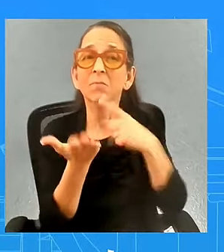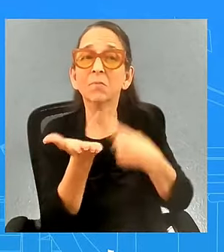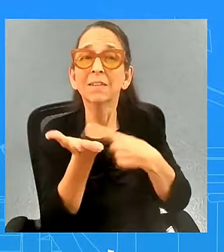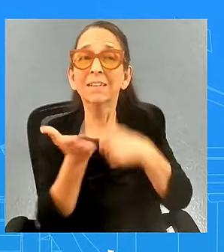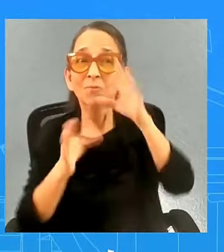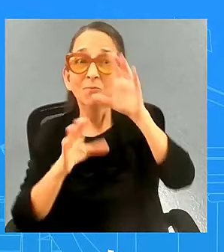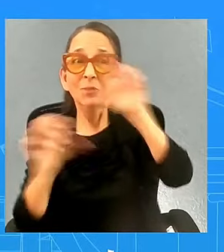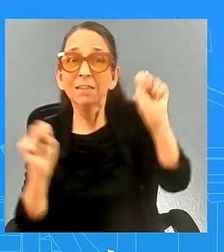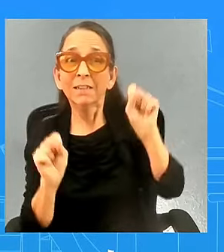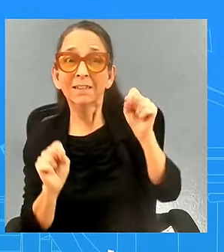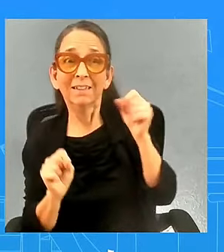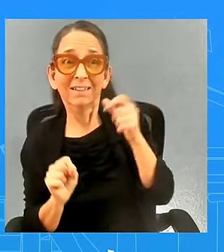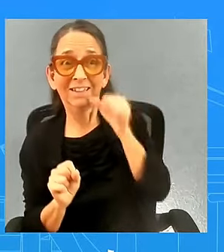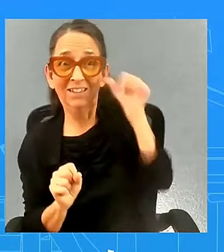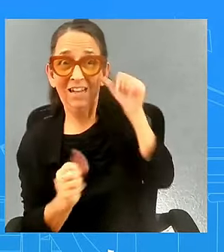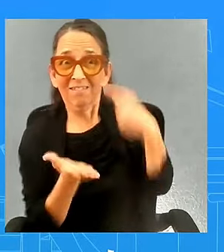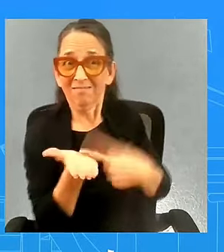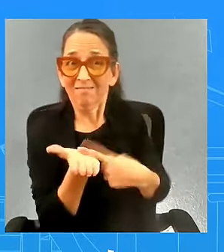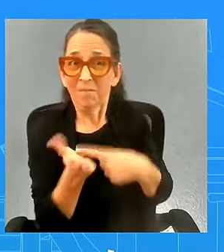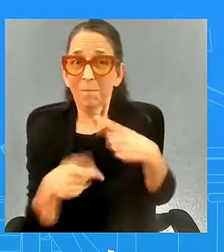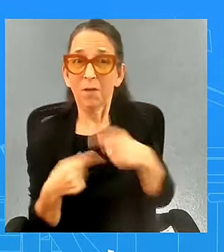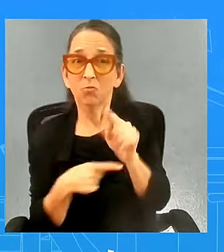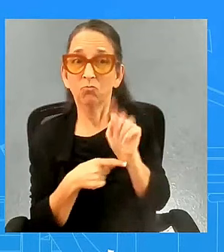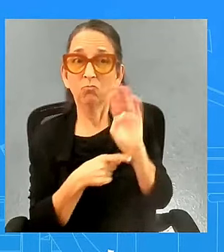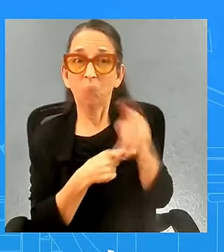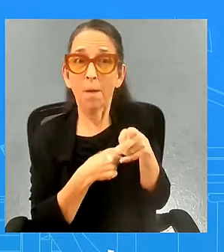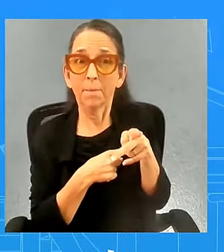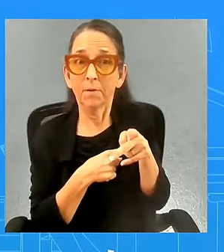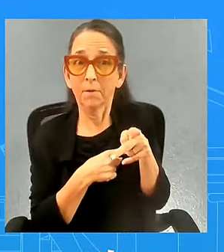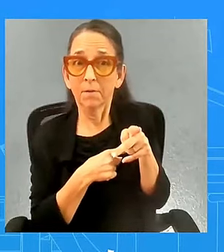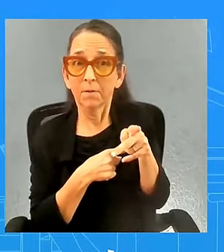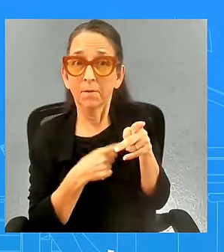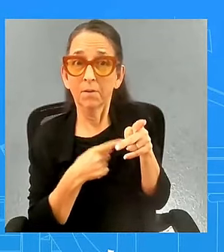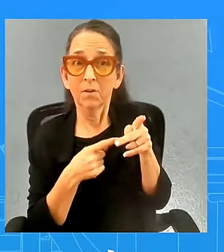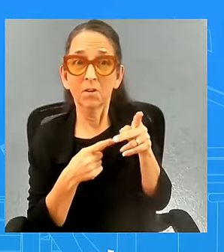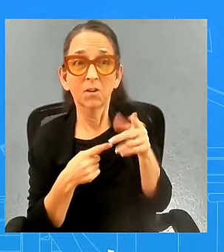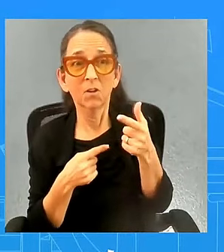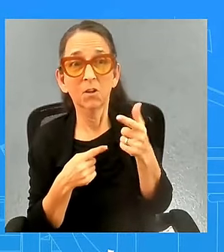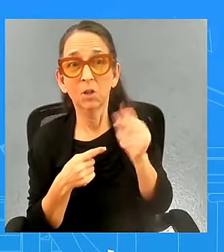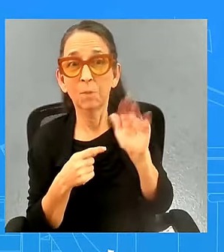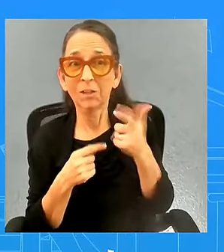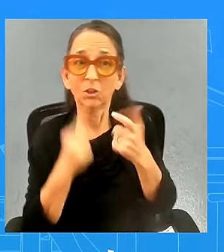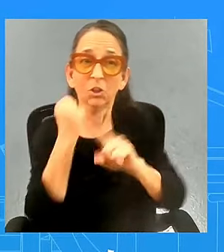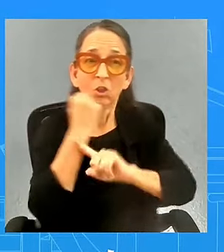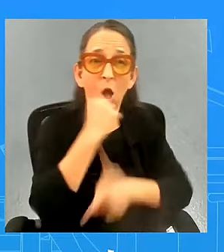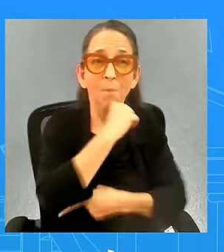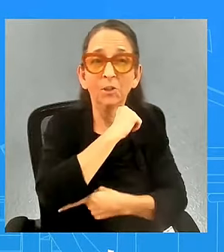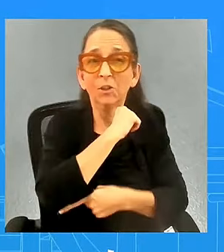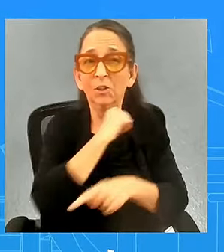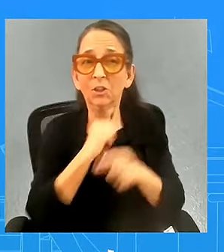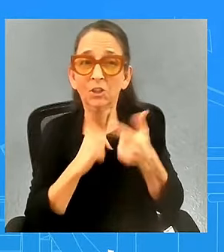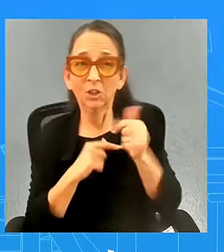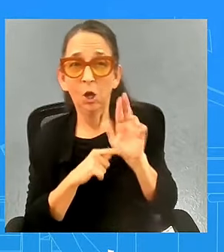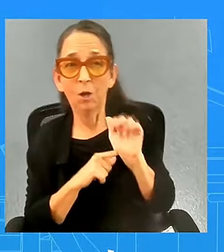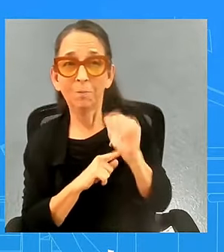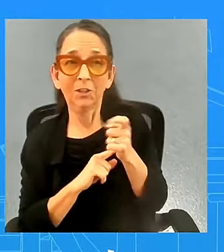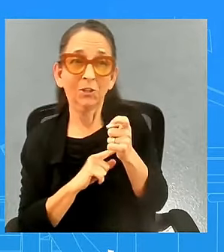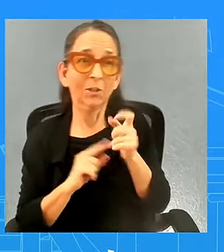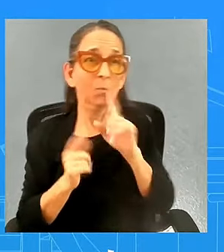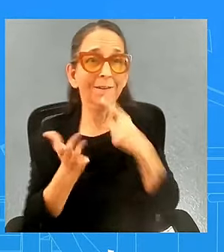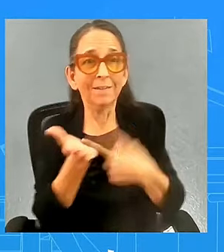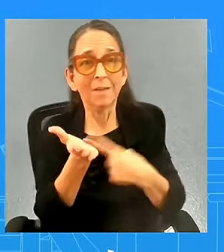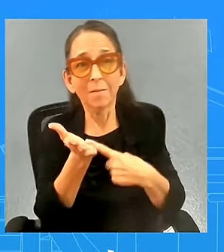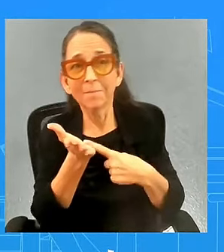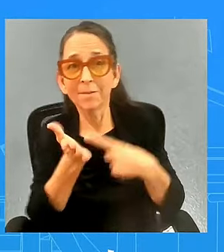trump's supporter as garbage and i know he's trying to clarify that he's trying to talk about what the